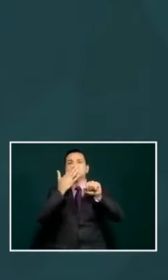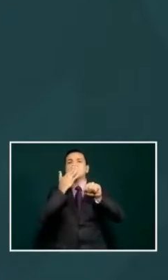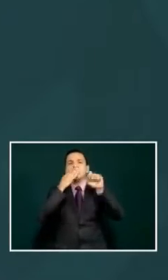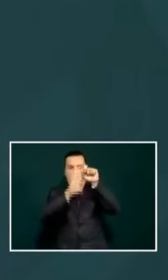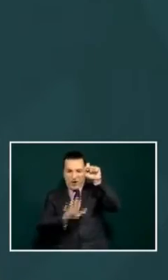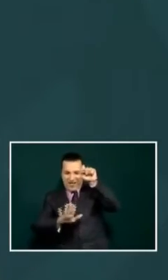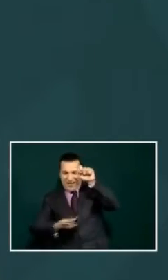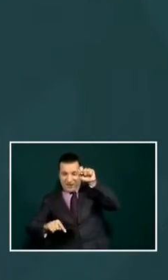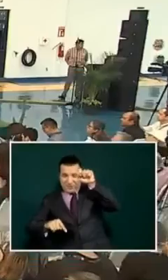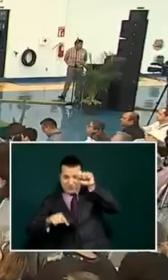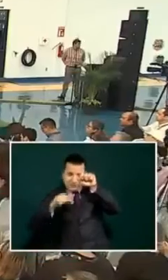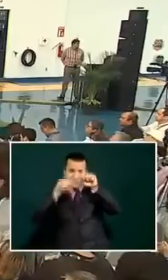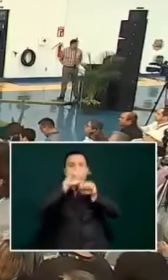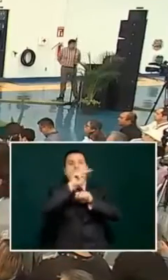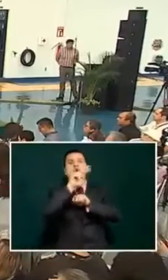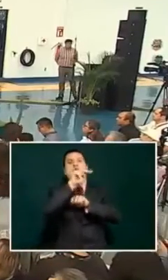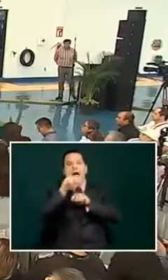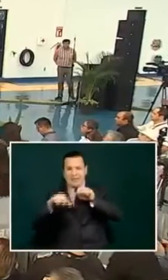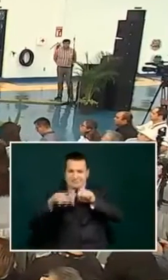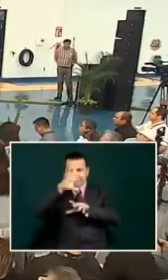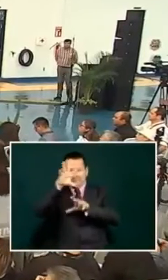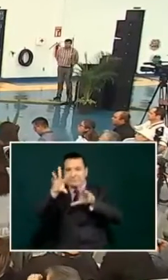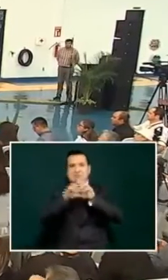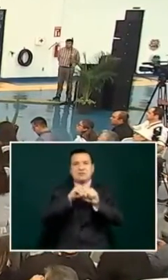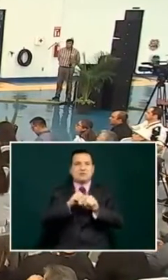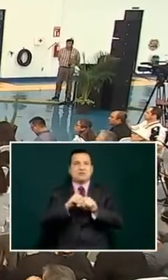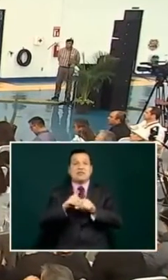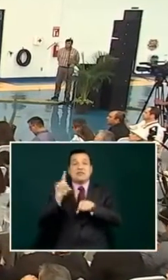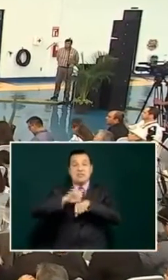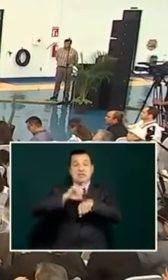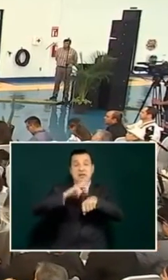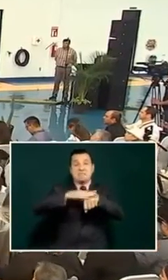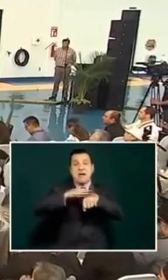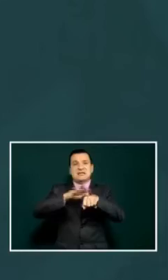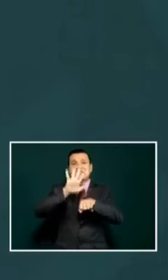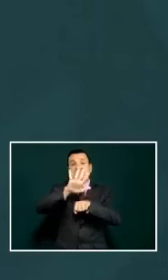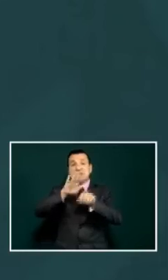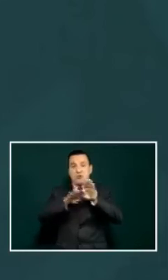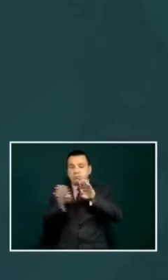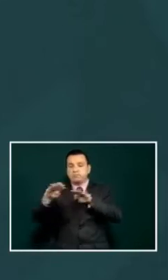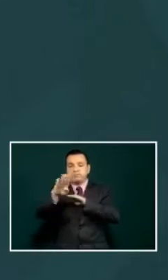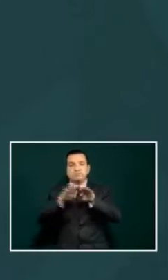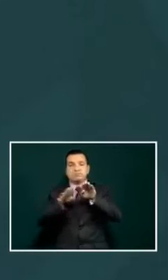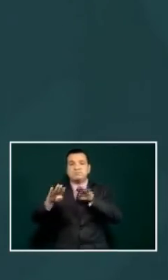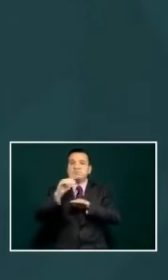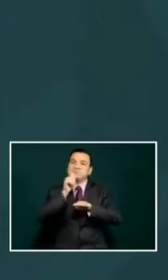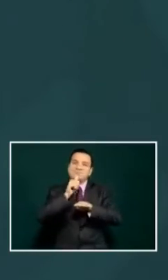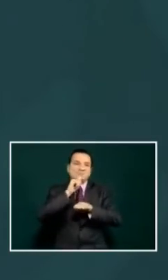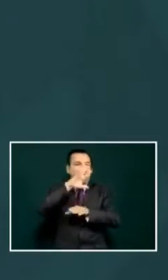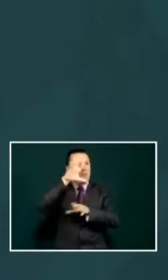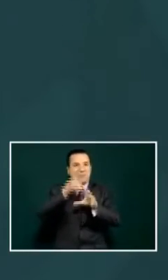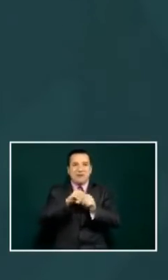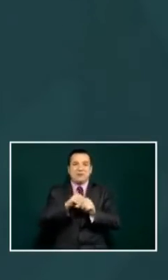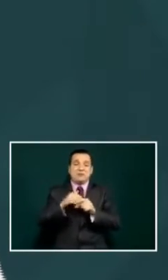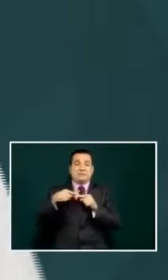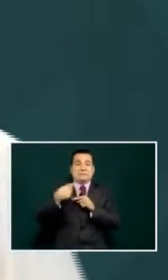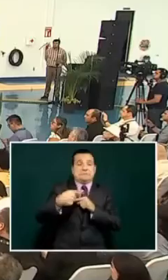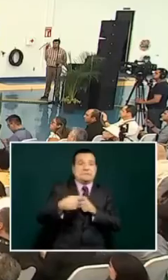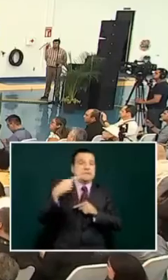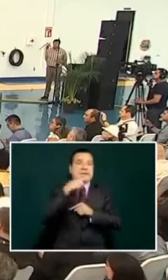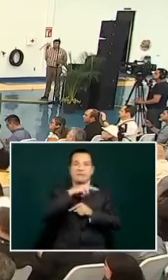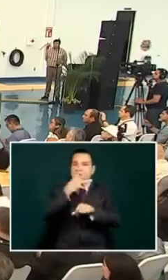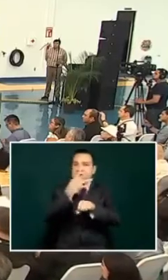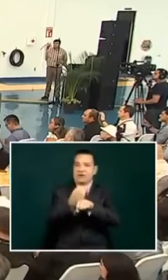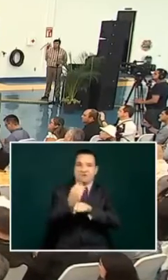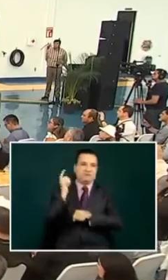but as of now we still need a little more time to finish the road and we will try to resolve all these